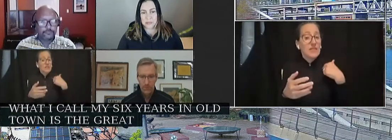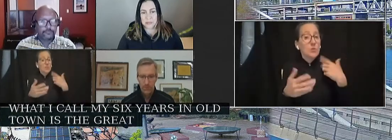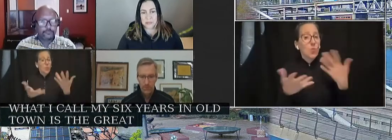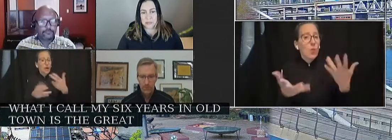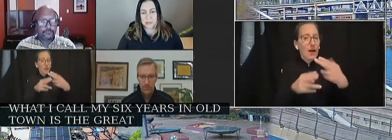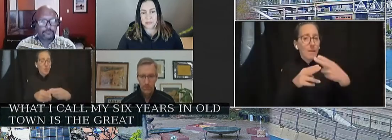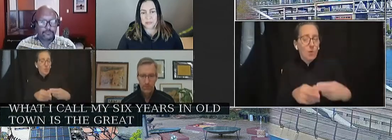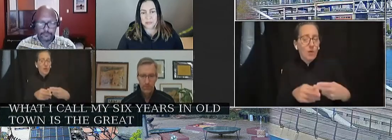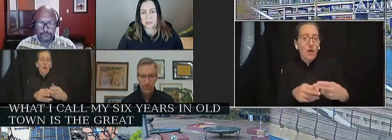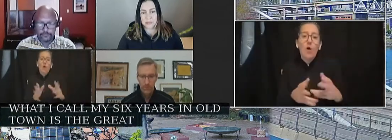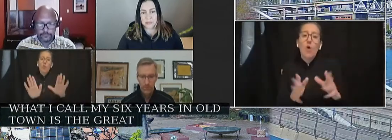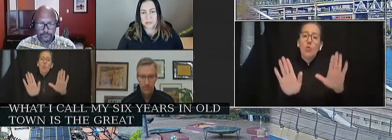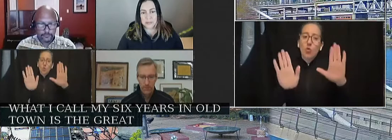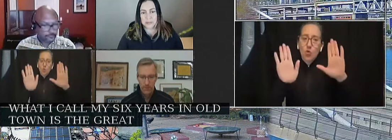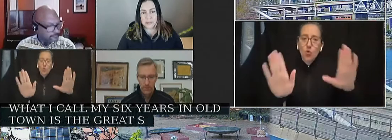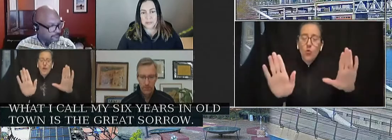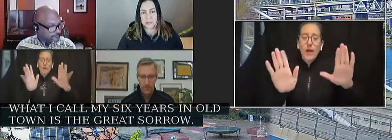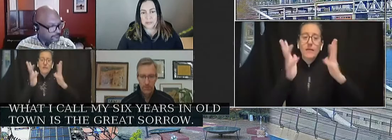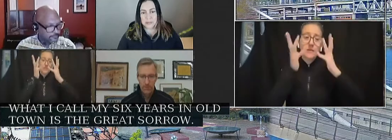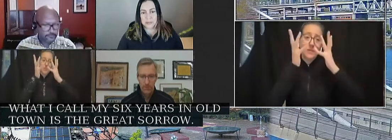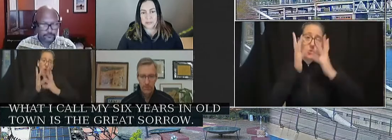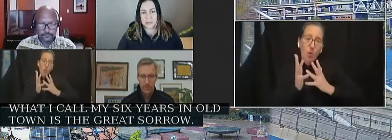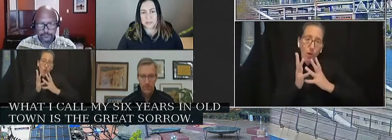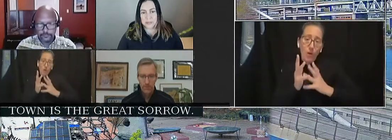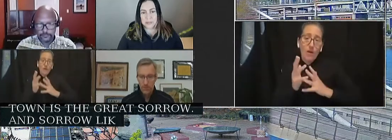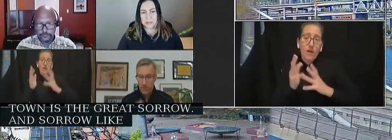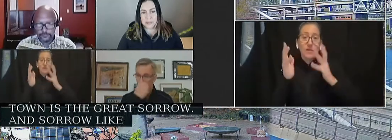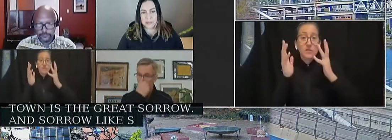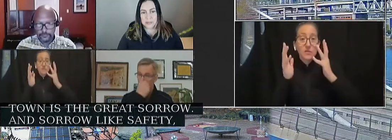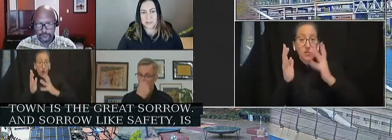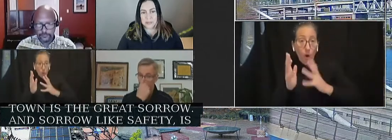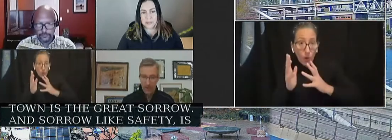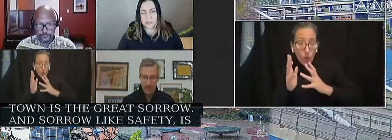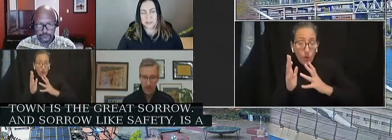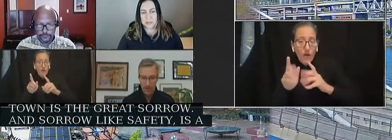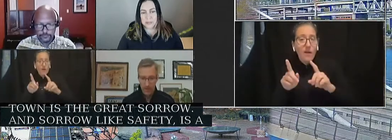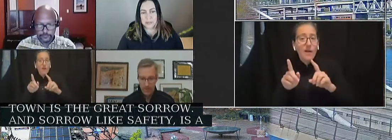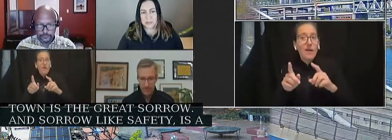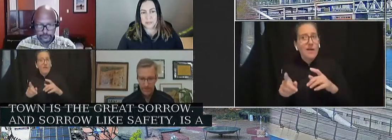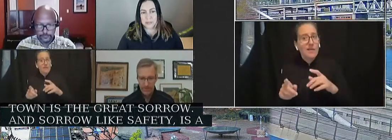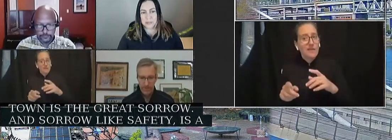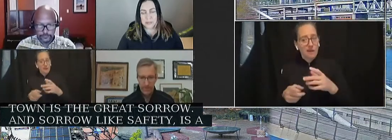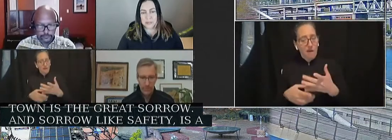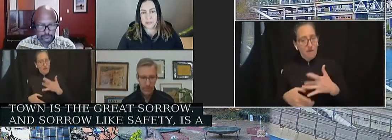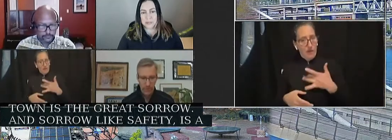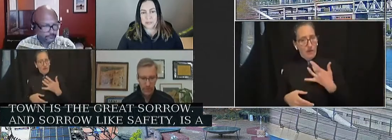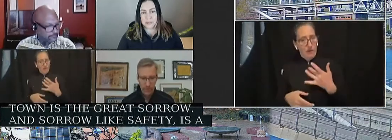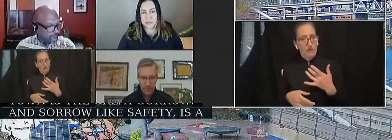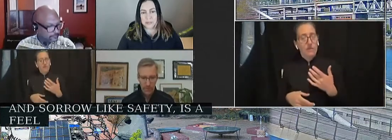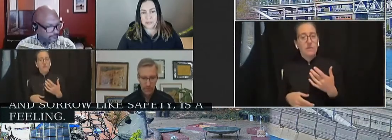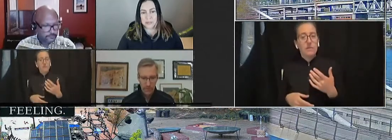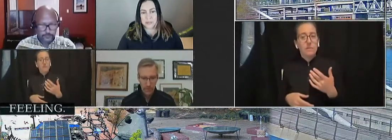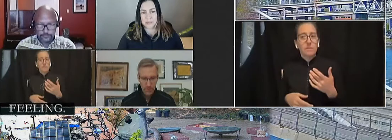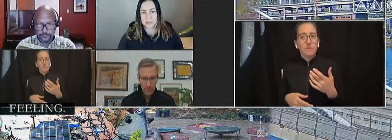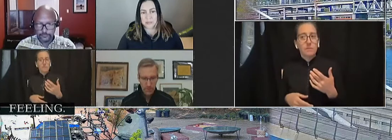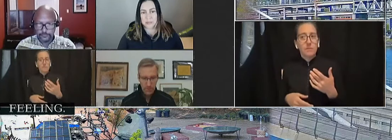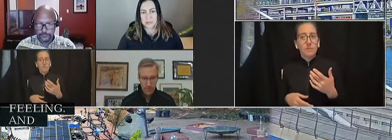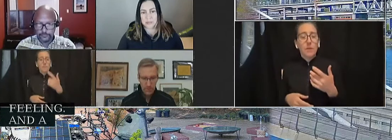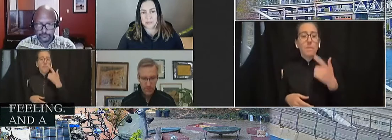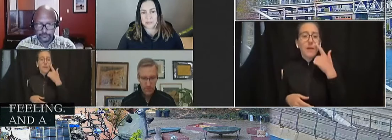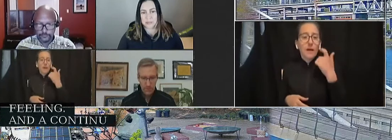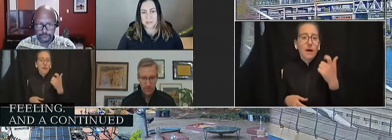like safety is a feeling. the continued allowing